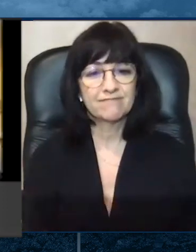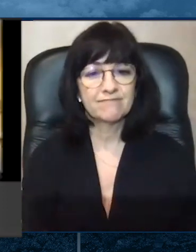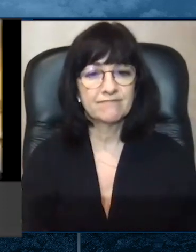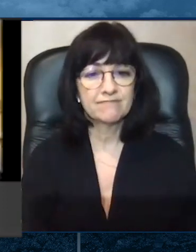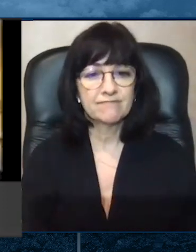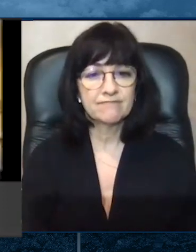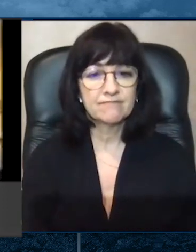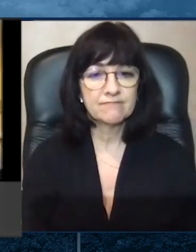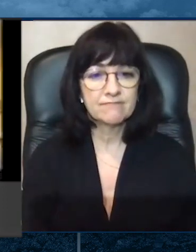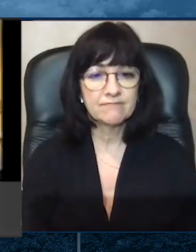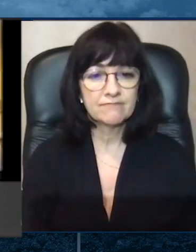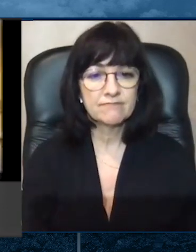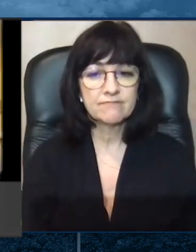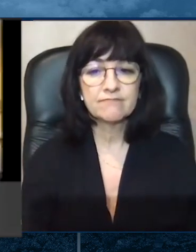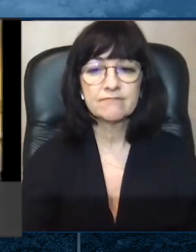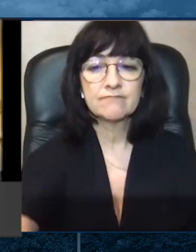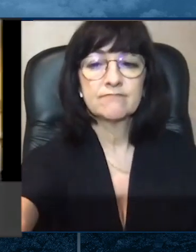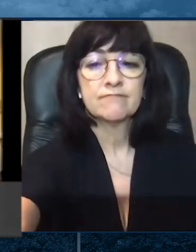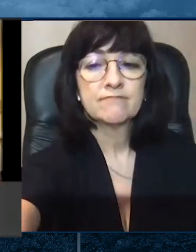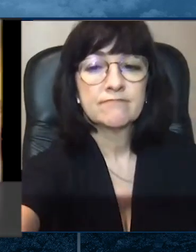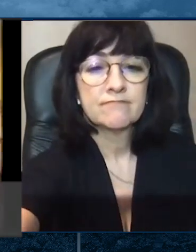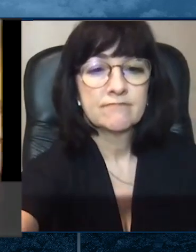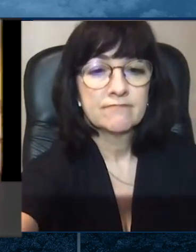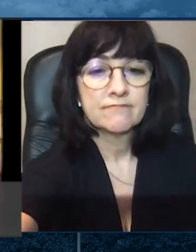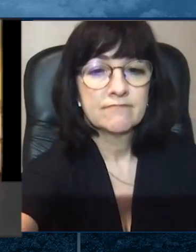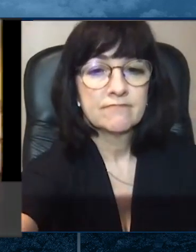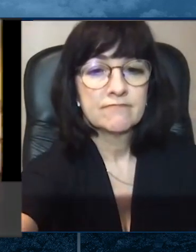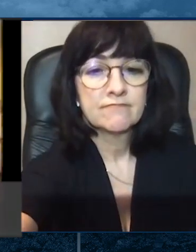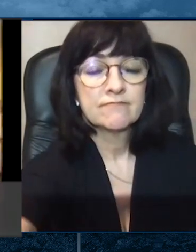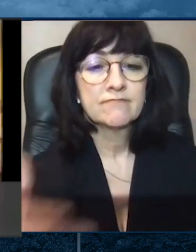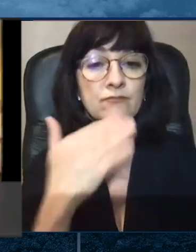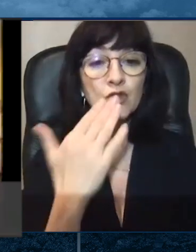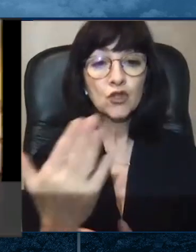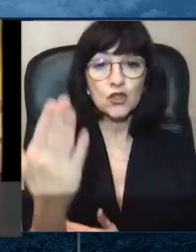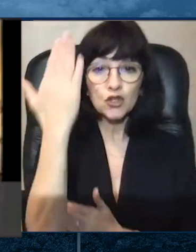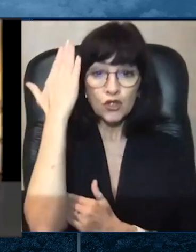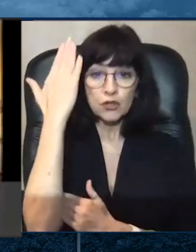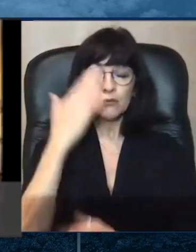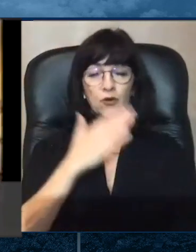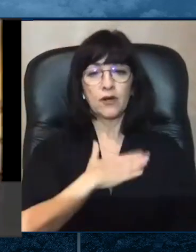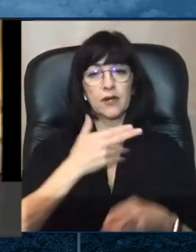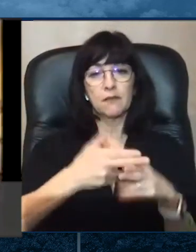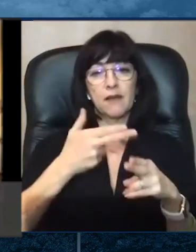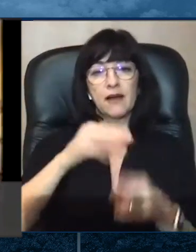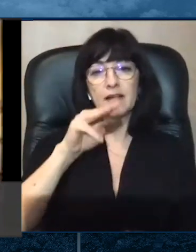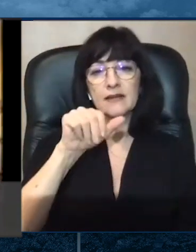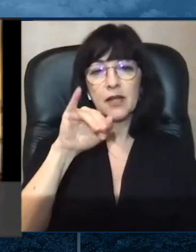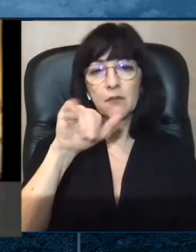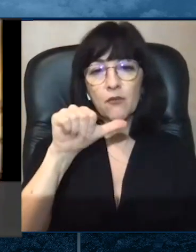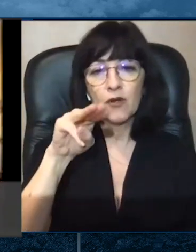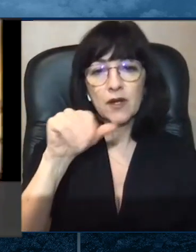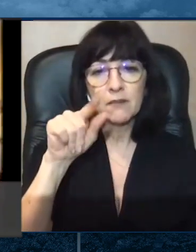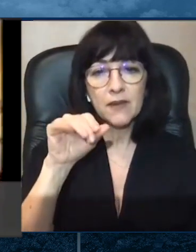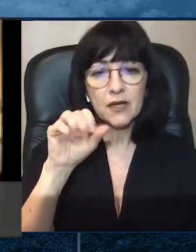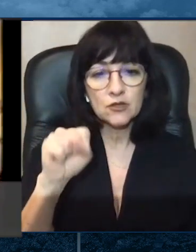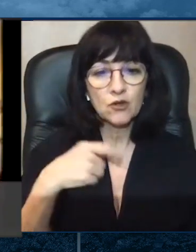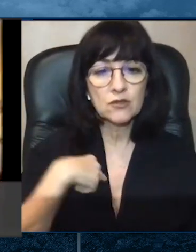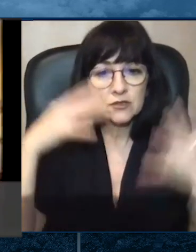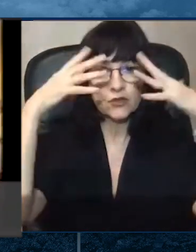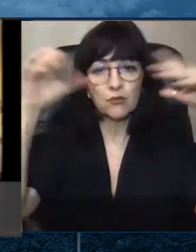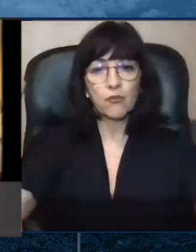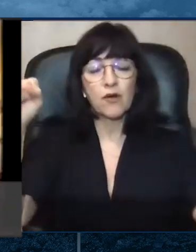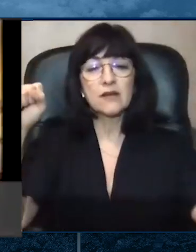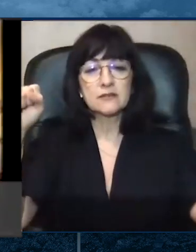I'm going to repeat what I said in Spanish. Good morning. I am María Matos, President and CEO of the Latin